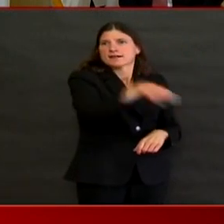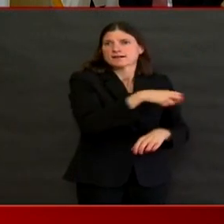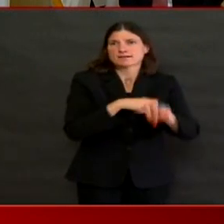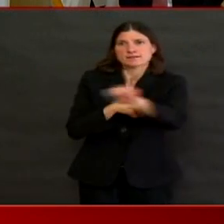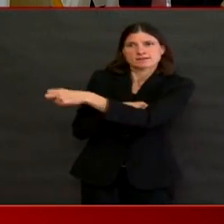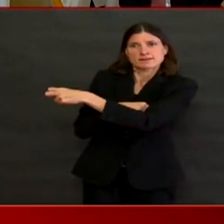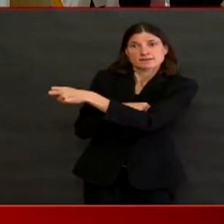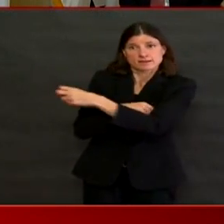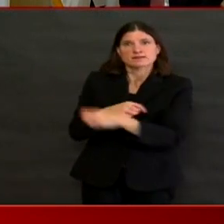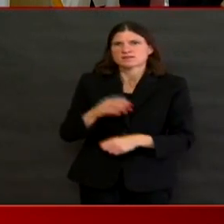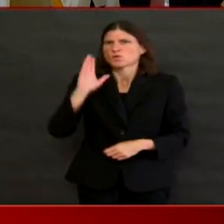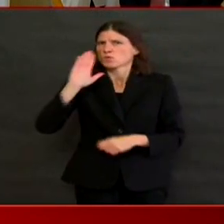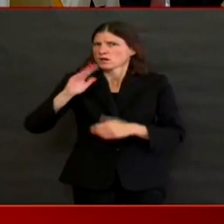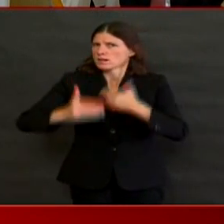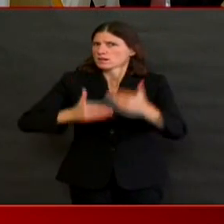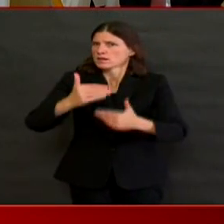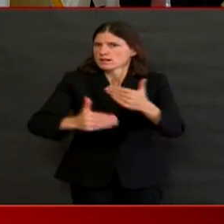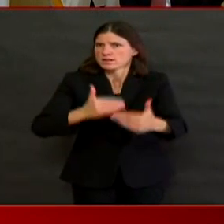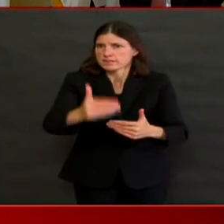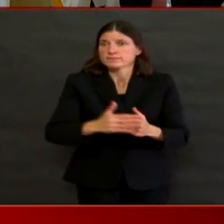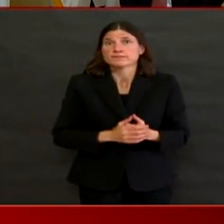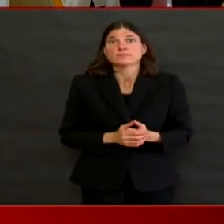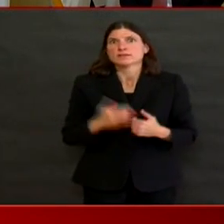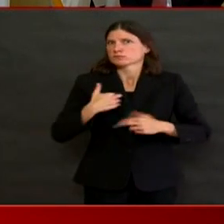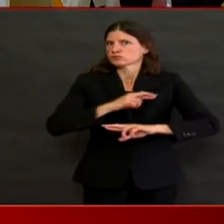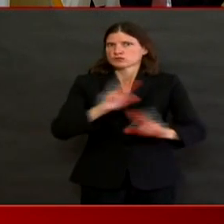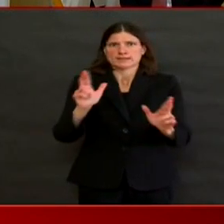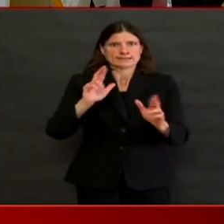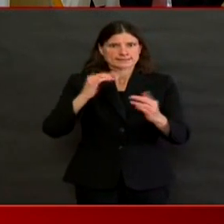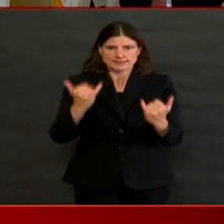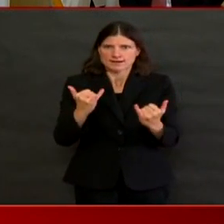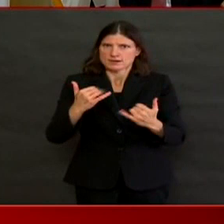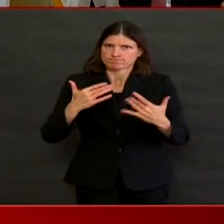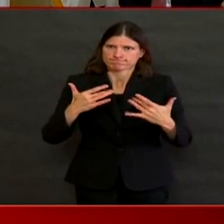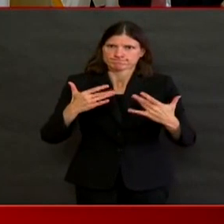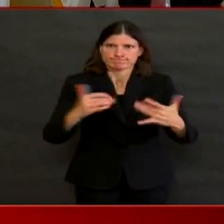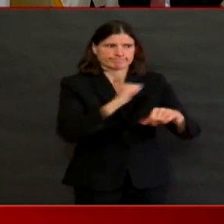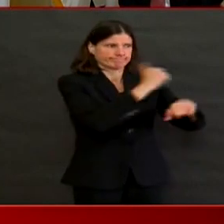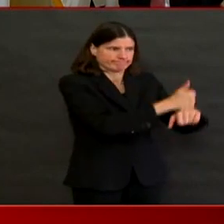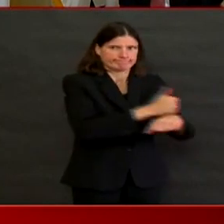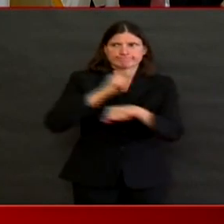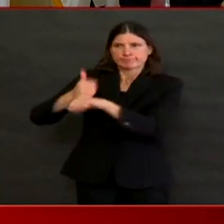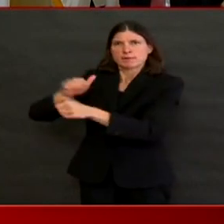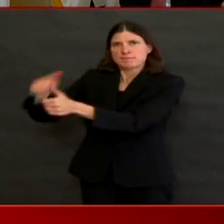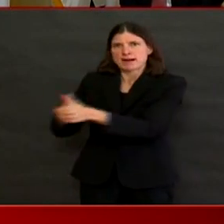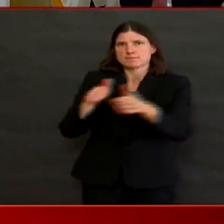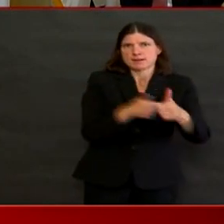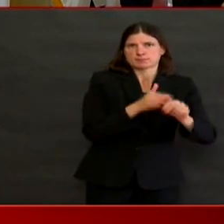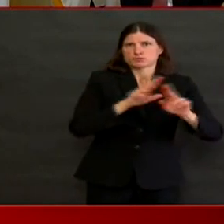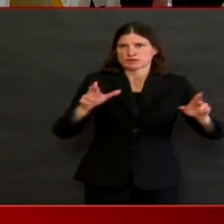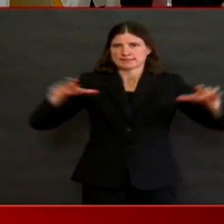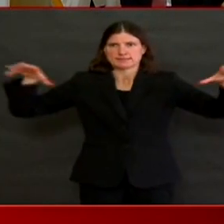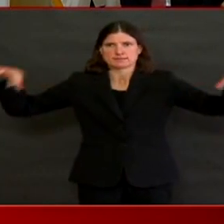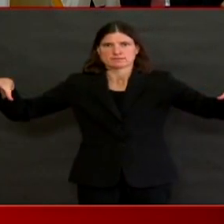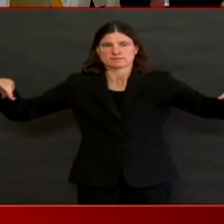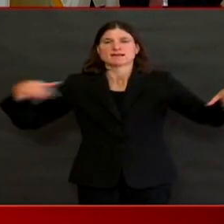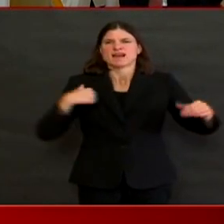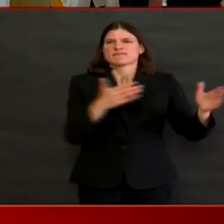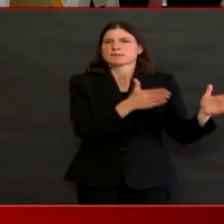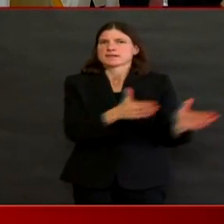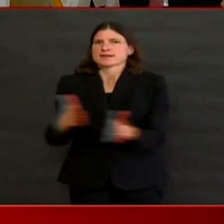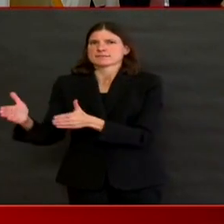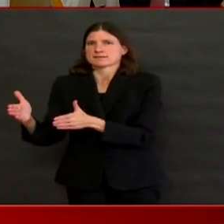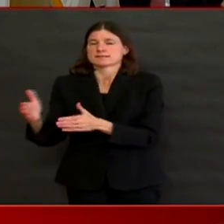working with them we have a targeted approach in terms of when it is necessary to expand to those